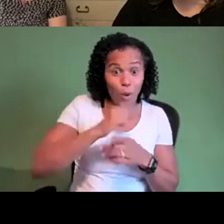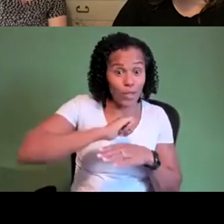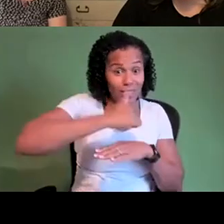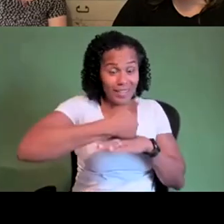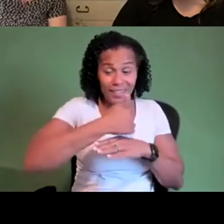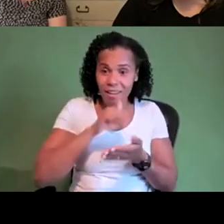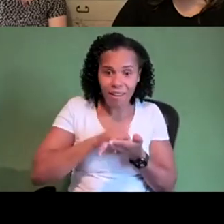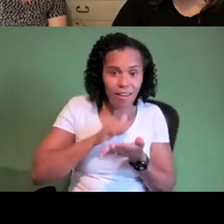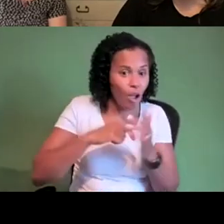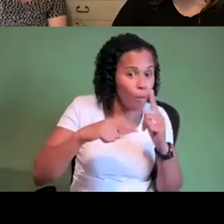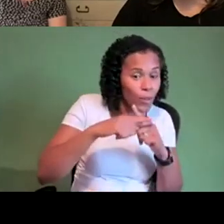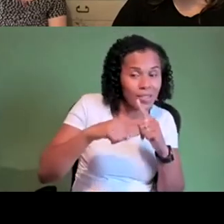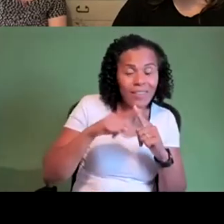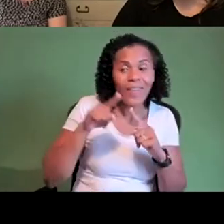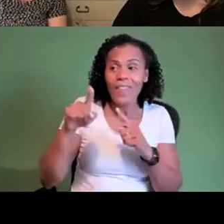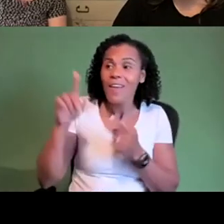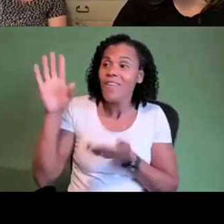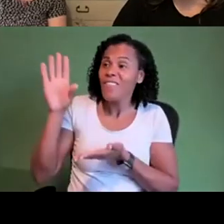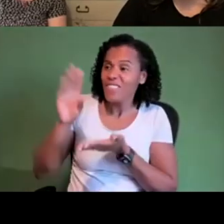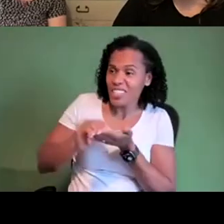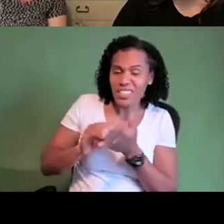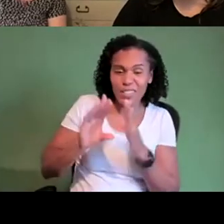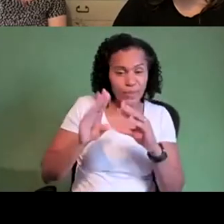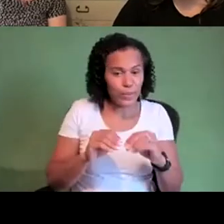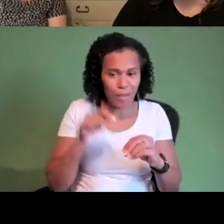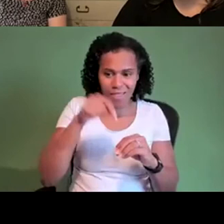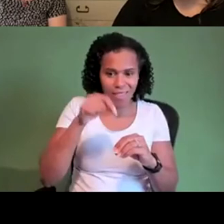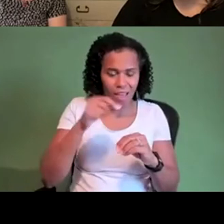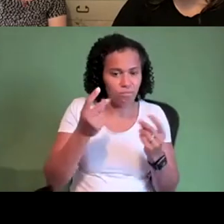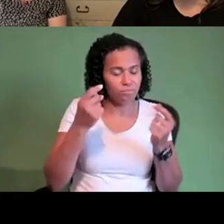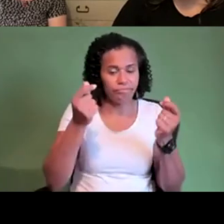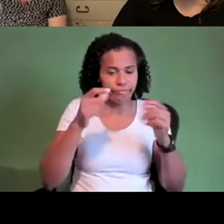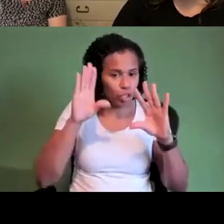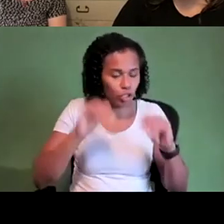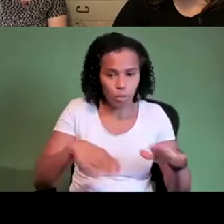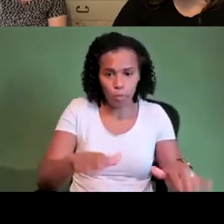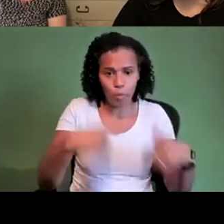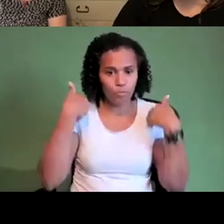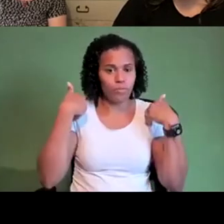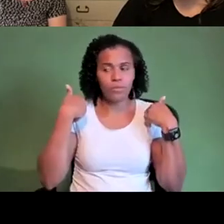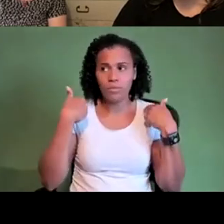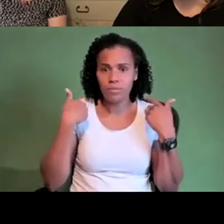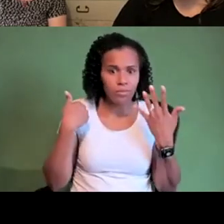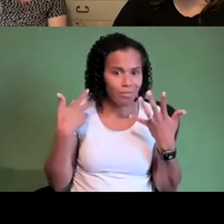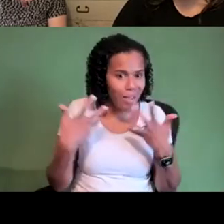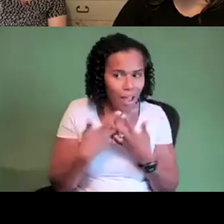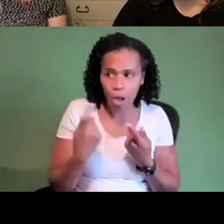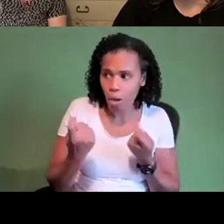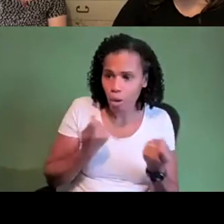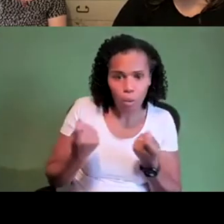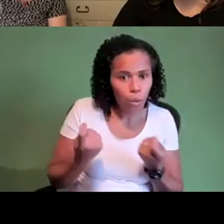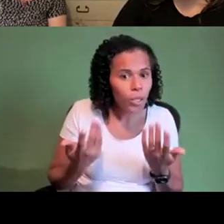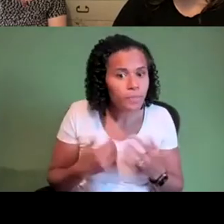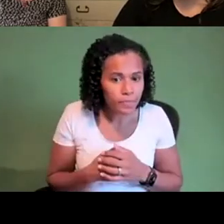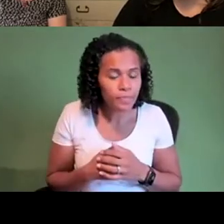withdrawn or kind of the rug is is pulled out so um to do any of uh there's been some